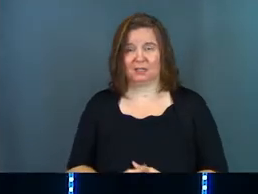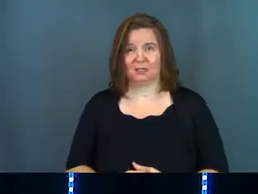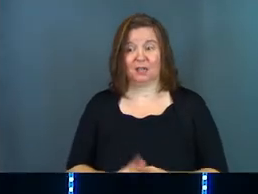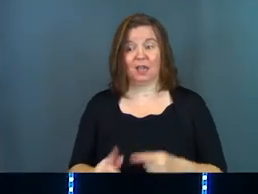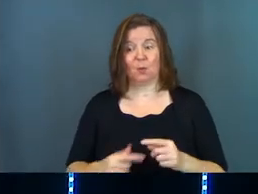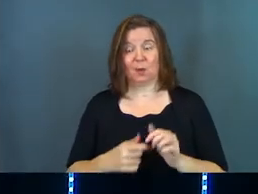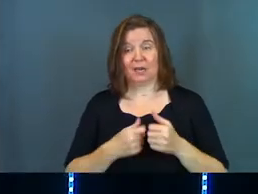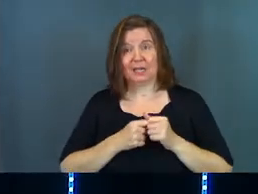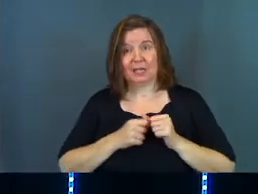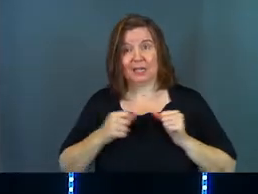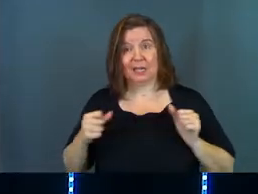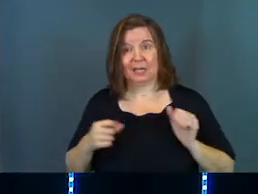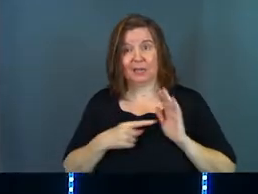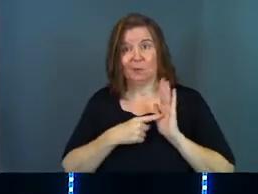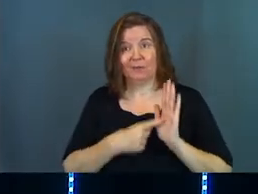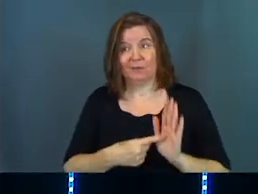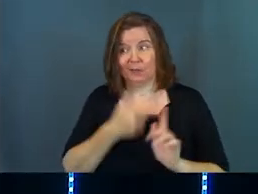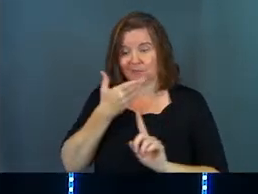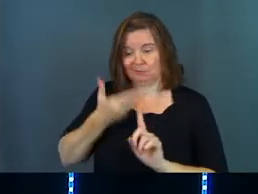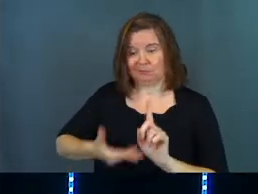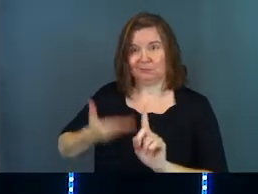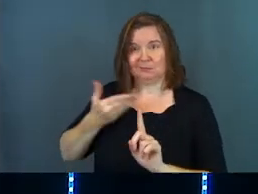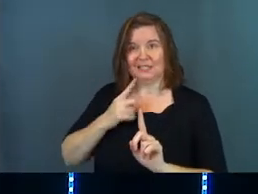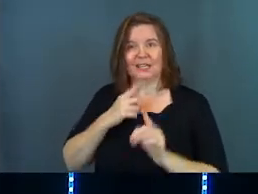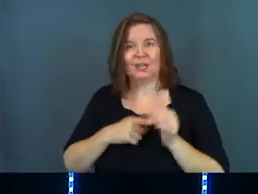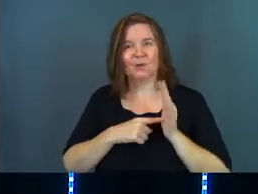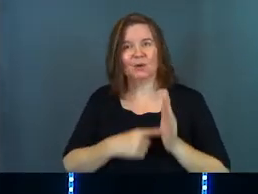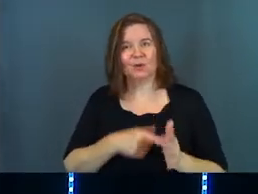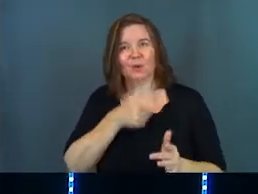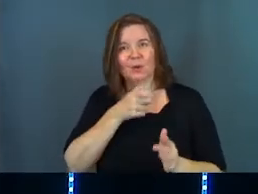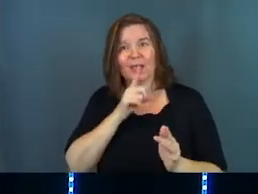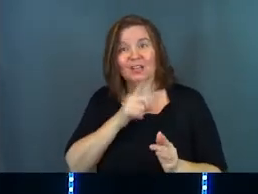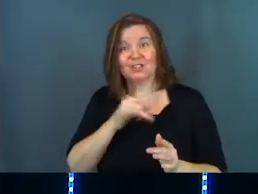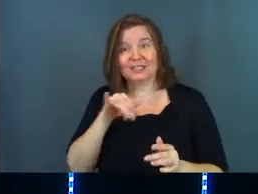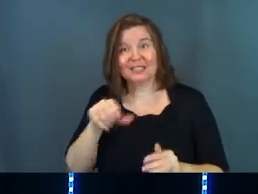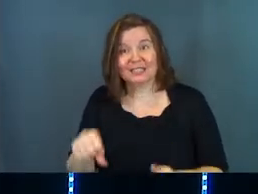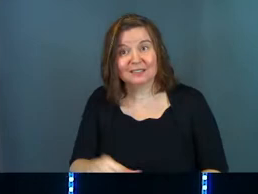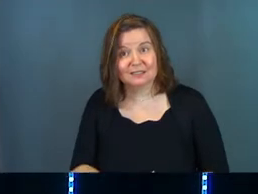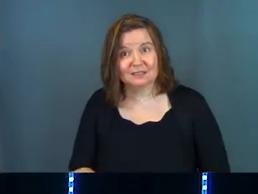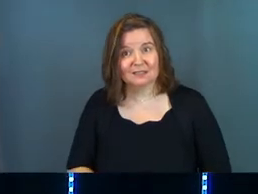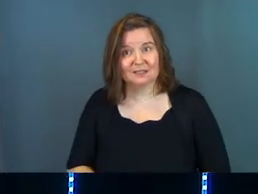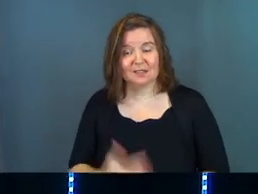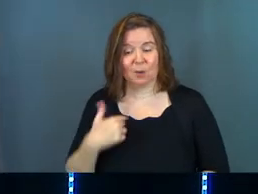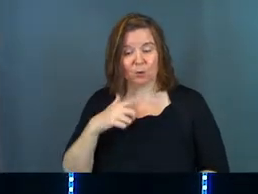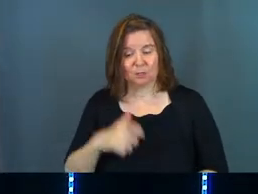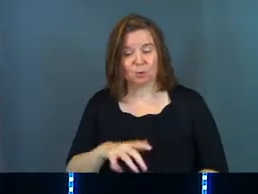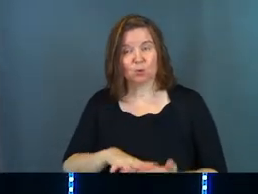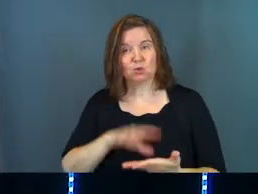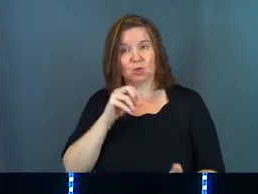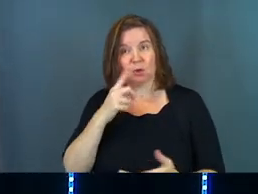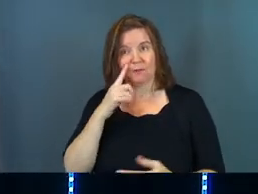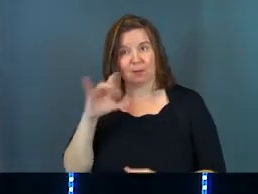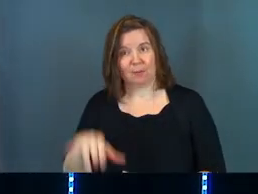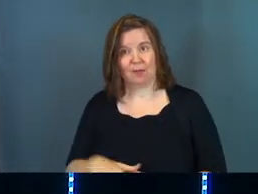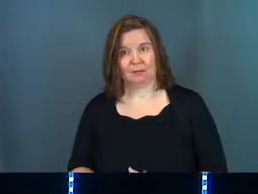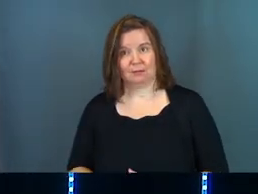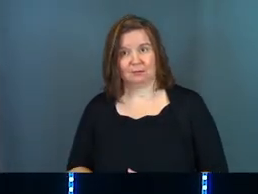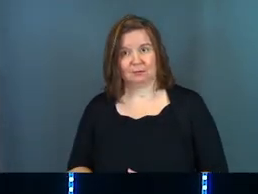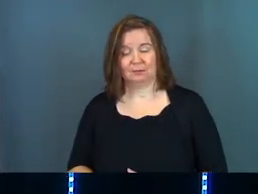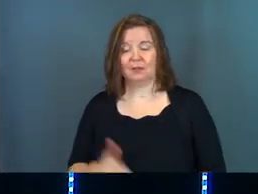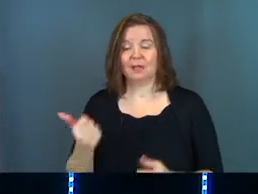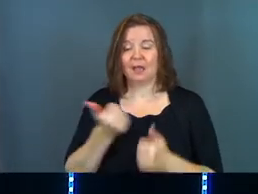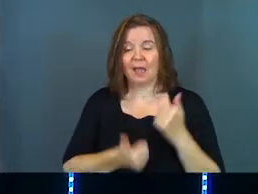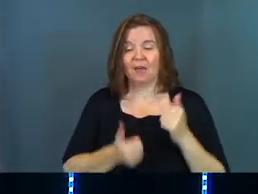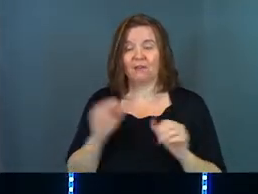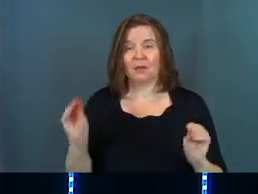And when he reveals who he actually is, he reveals who he actually is. And we're supposed to learn from that. See,